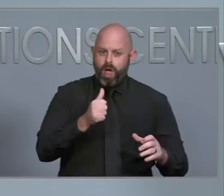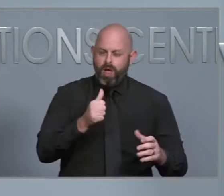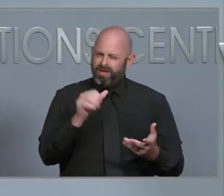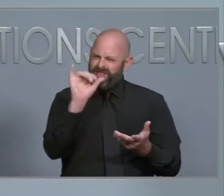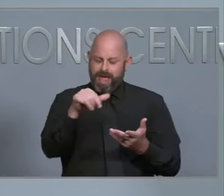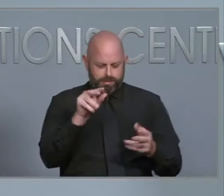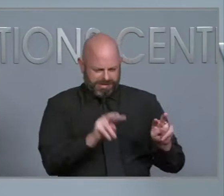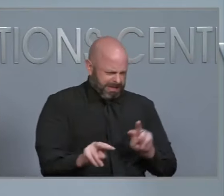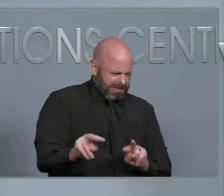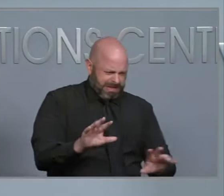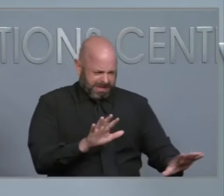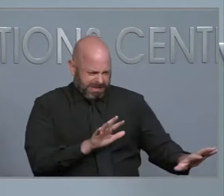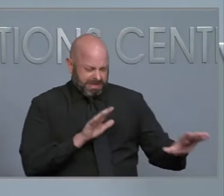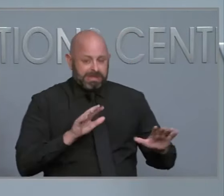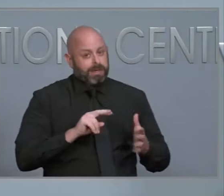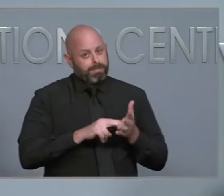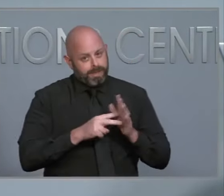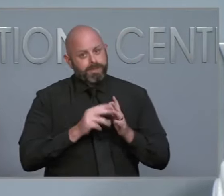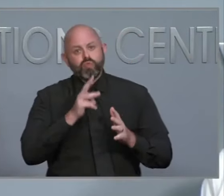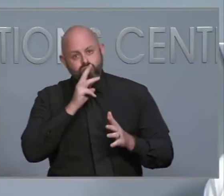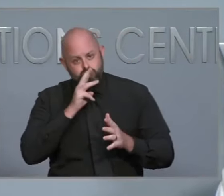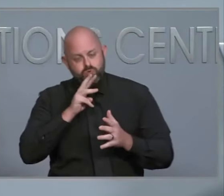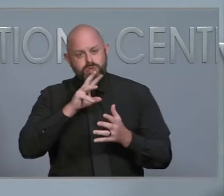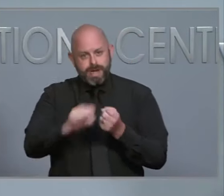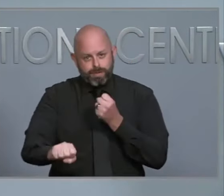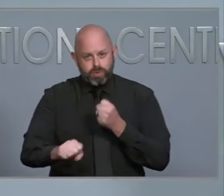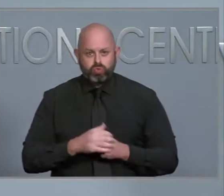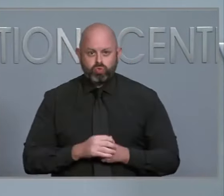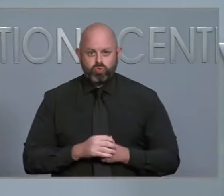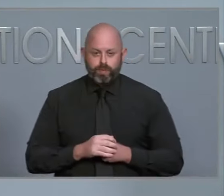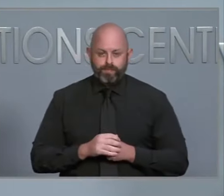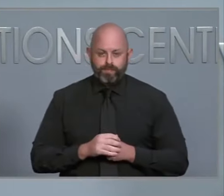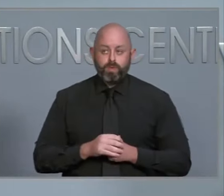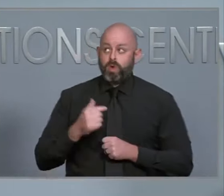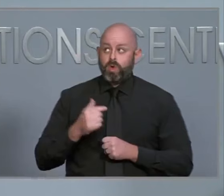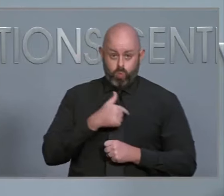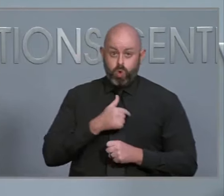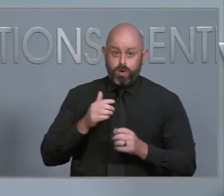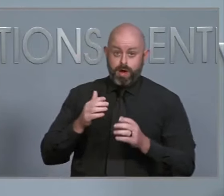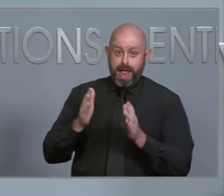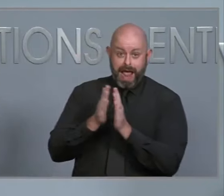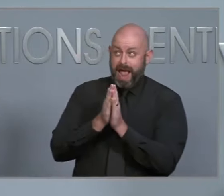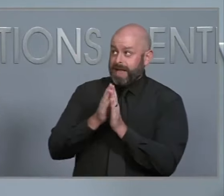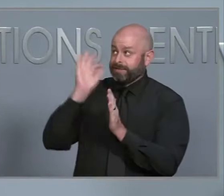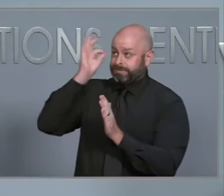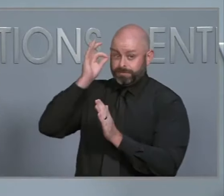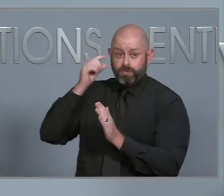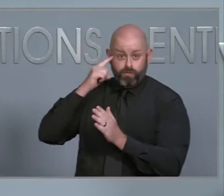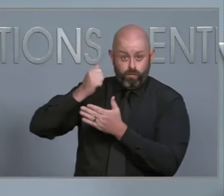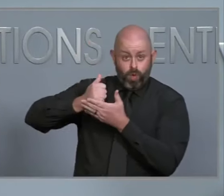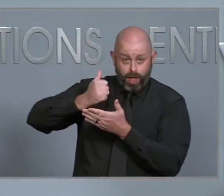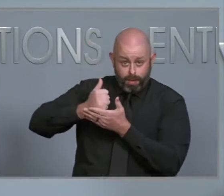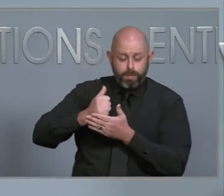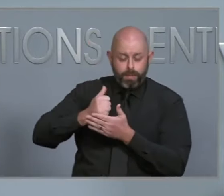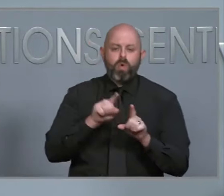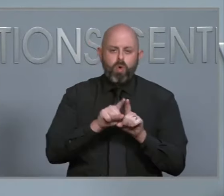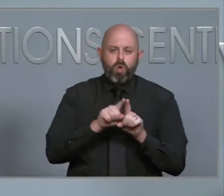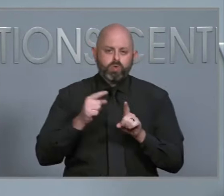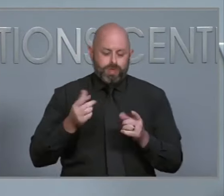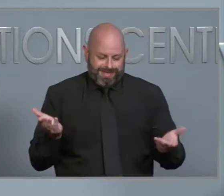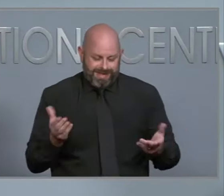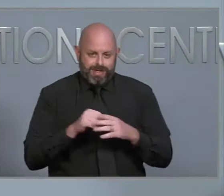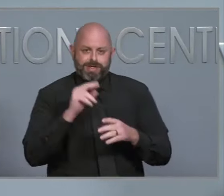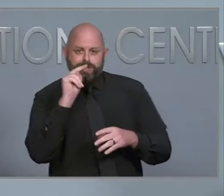significant lifts and challenges, we are preparing our operation to continue to move commodities